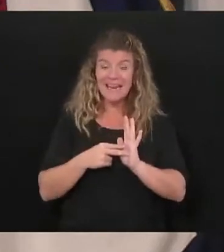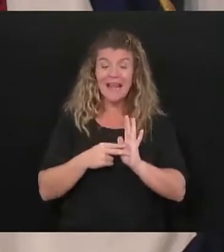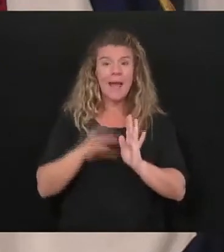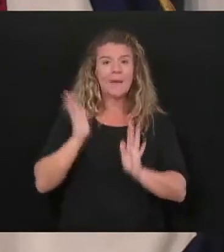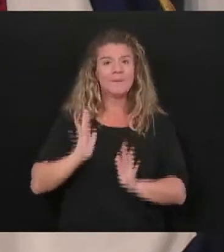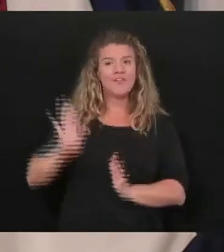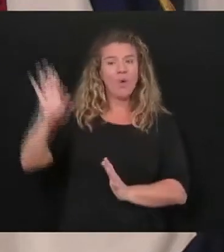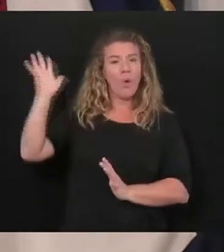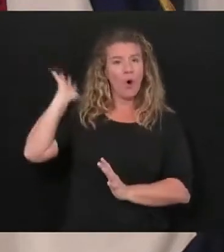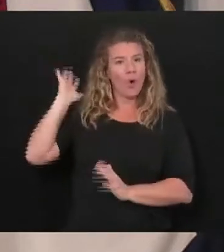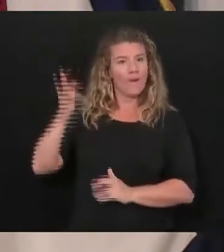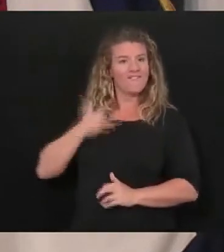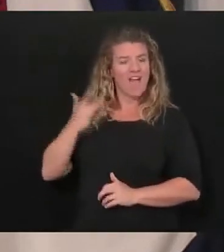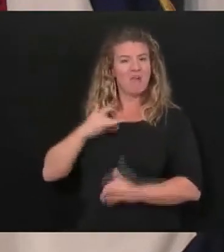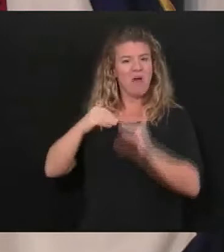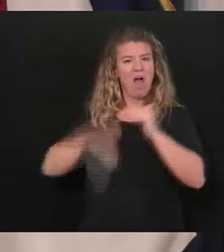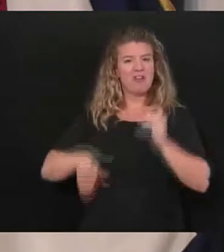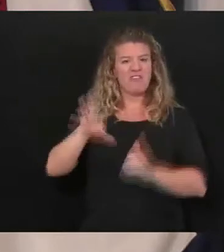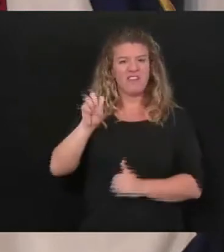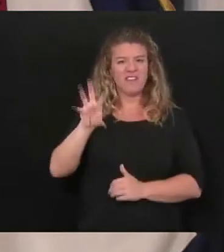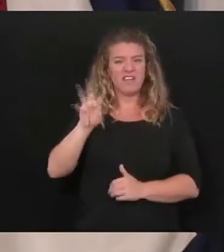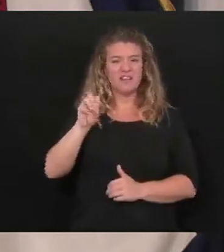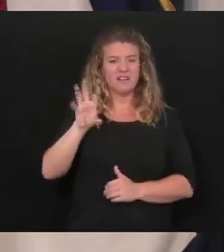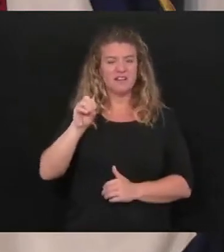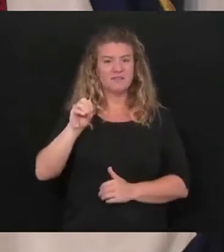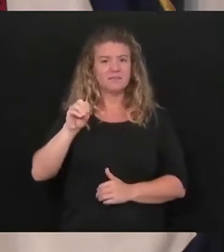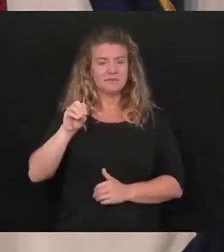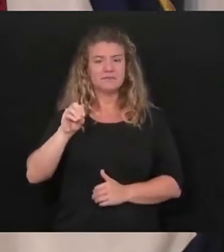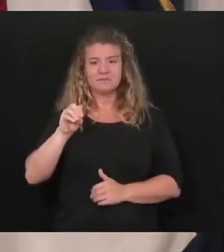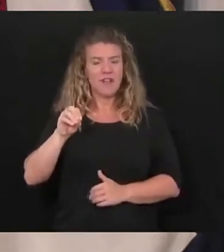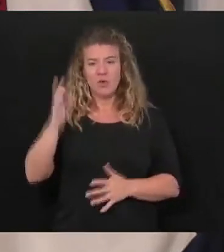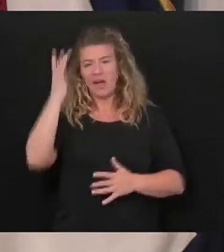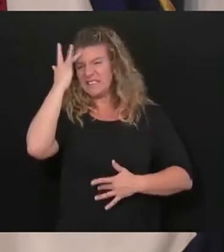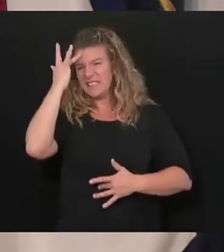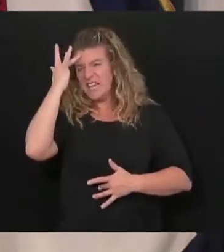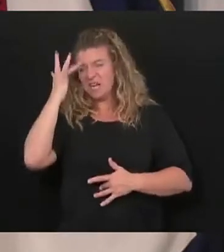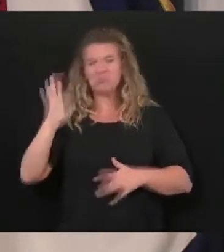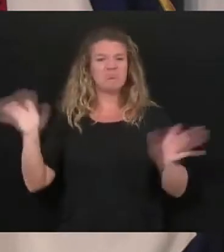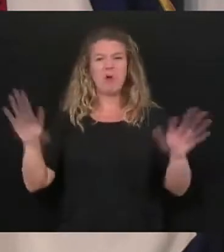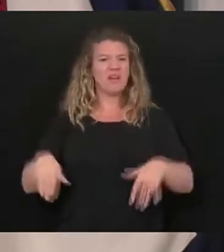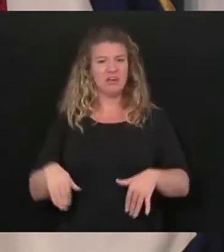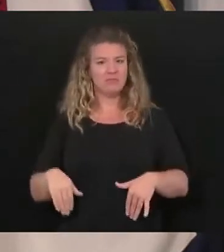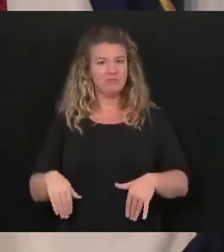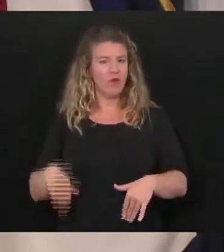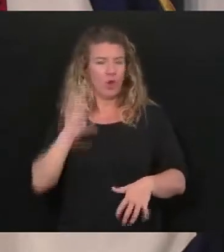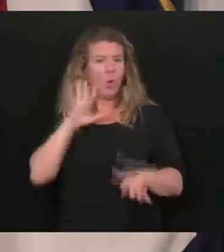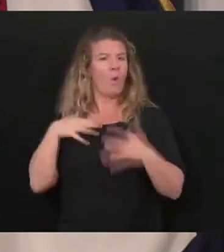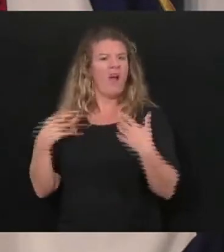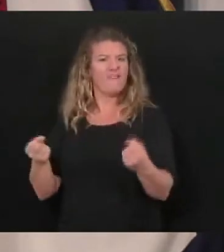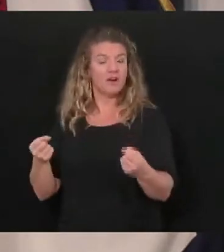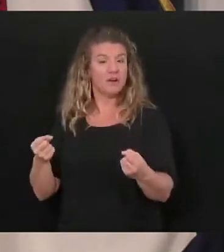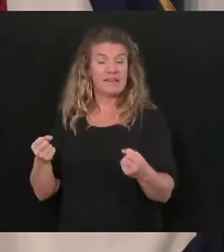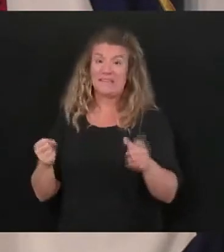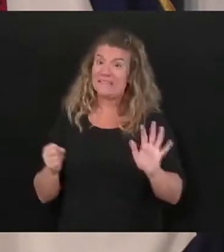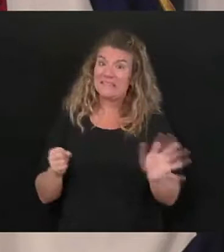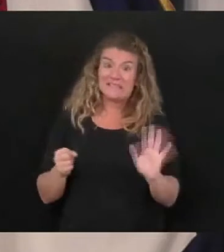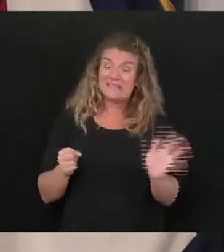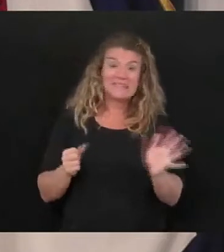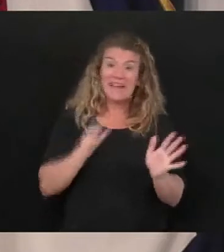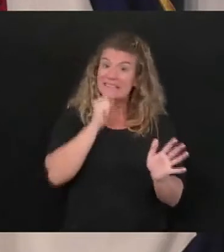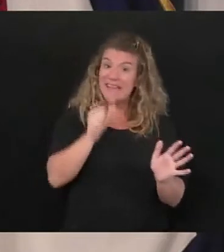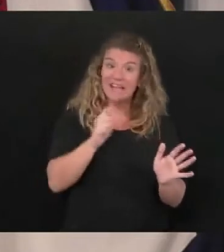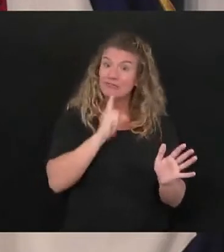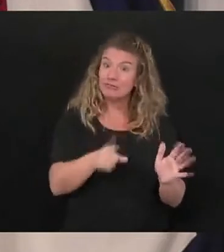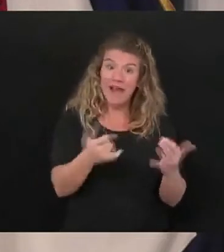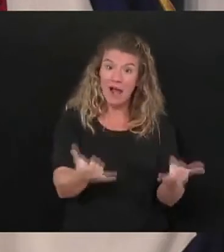thought if you were under the age of 50 and you got this no big problem. Well, that's not the case. That's not the